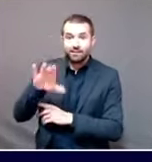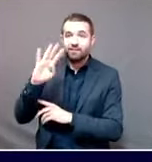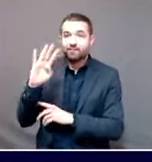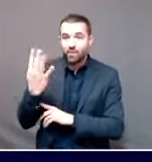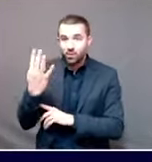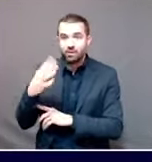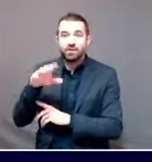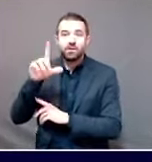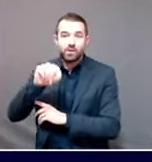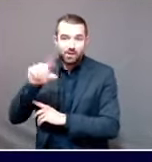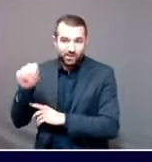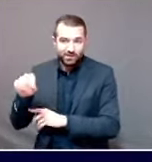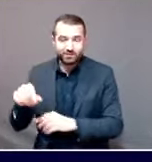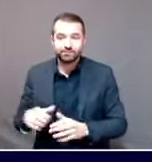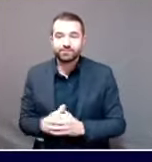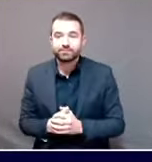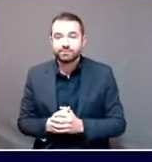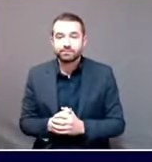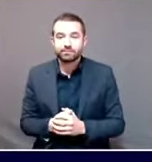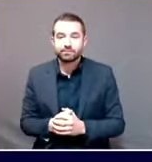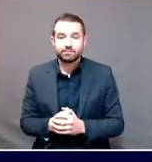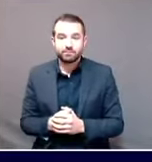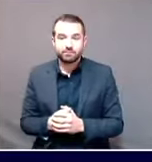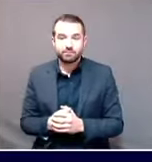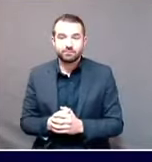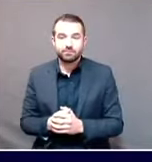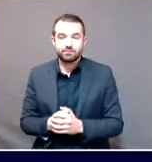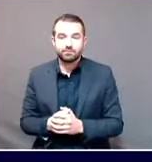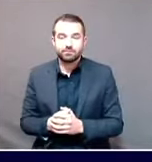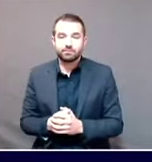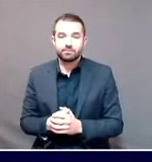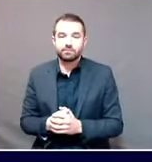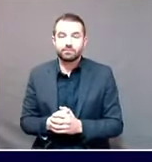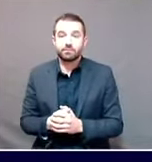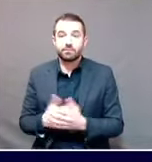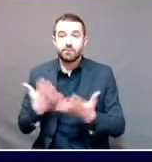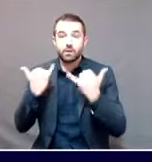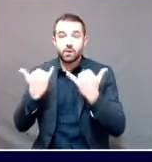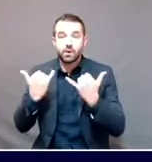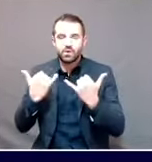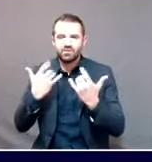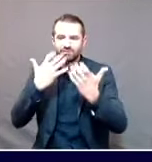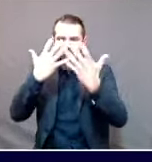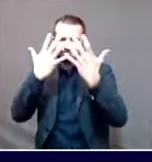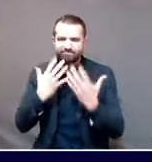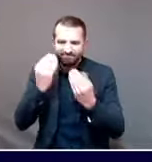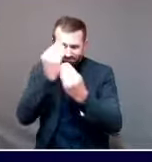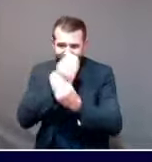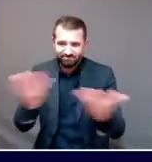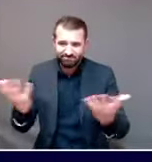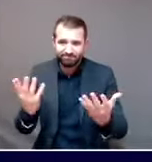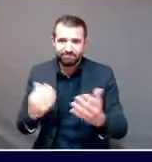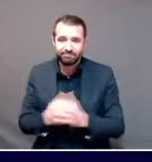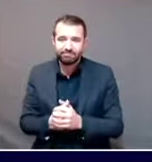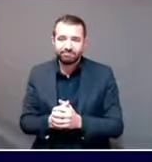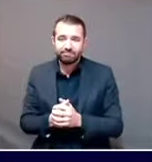2020. I begin today's update on yet another sad set of notes.